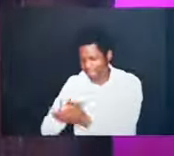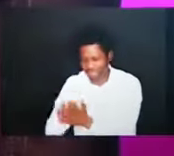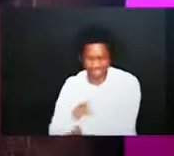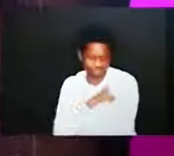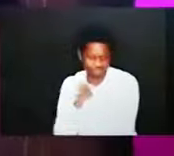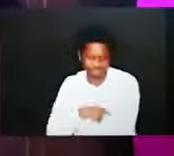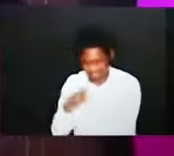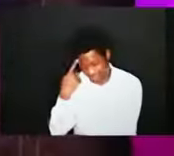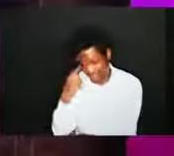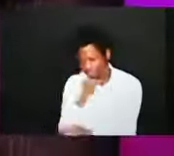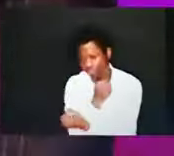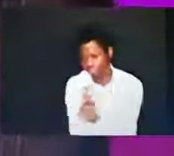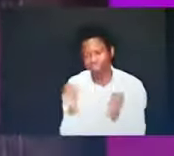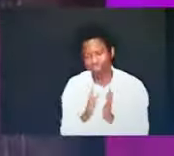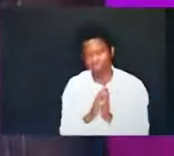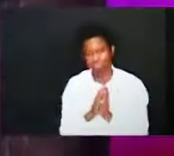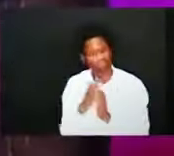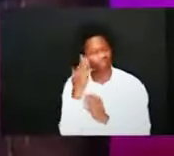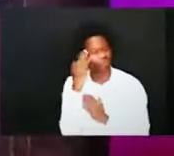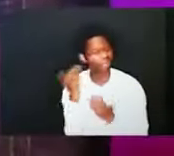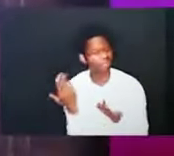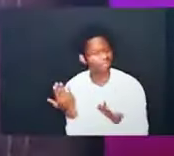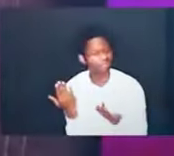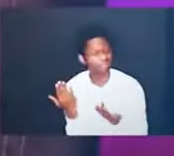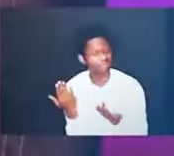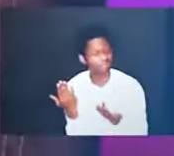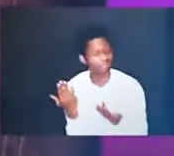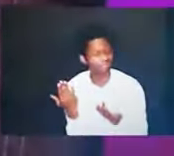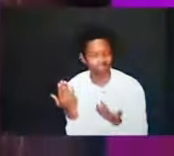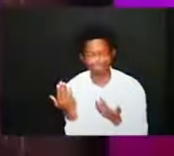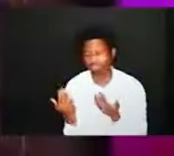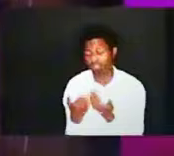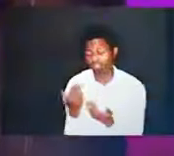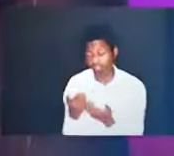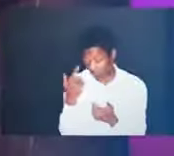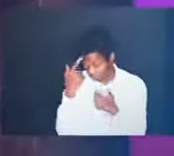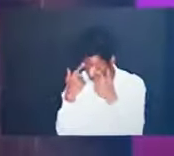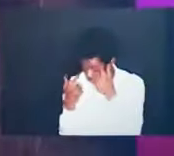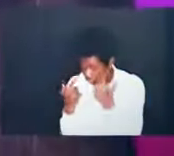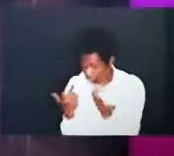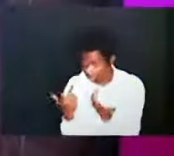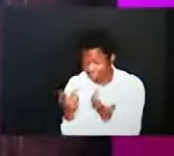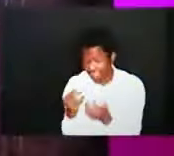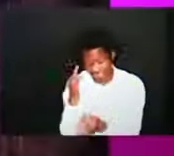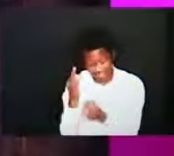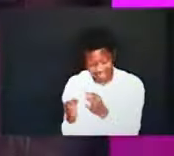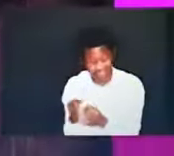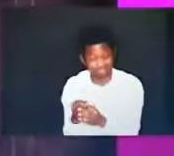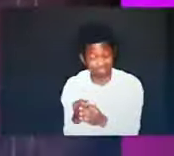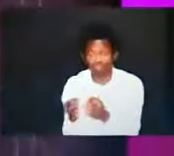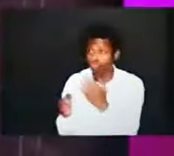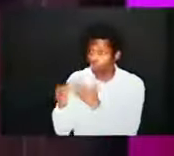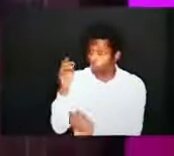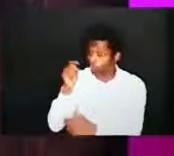why the reason is simple so that no one can boast